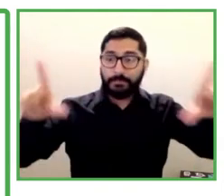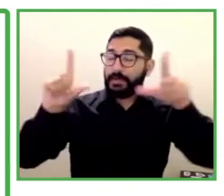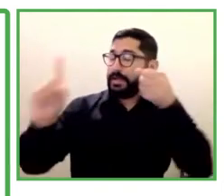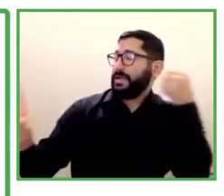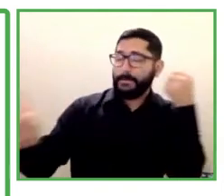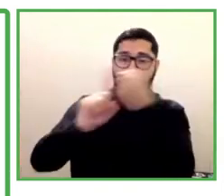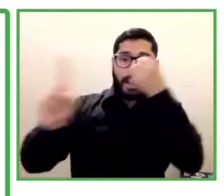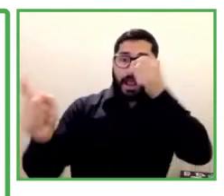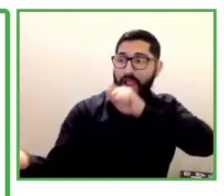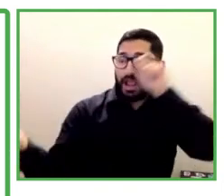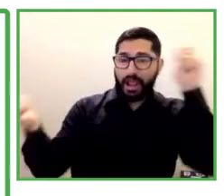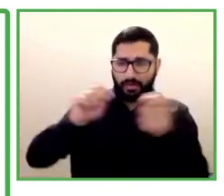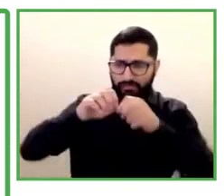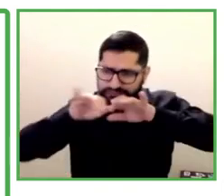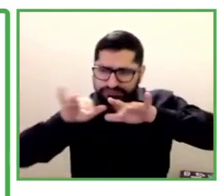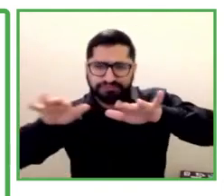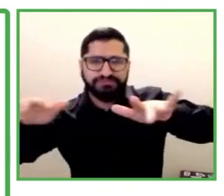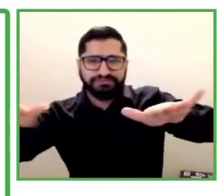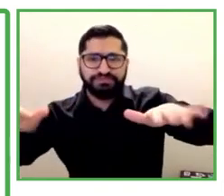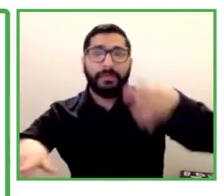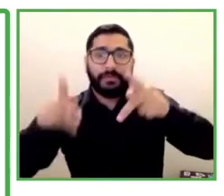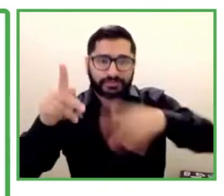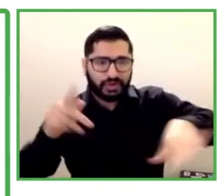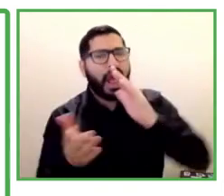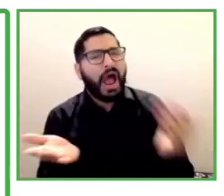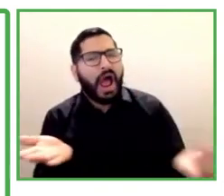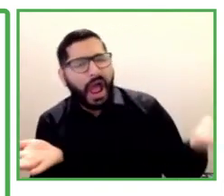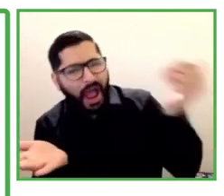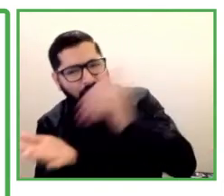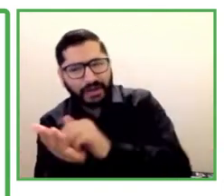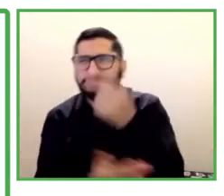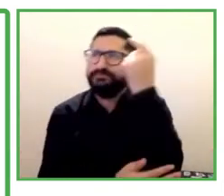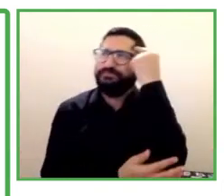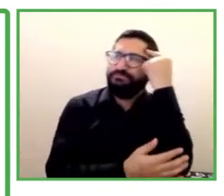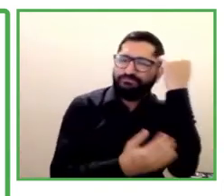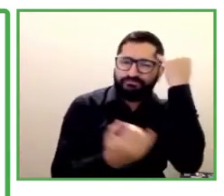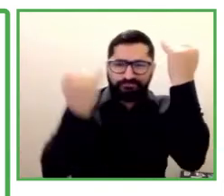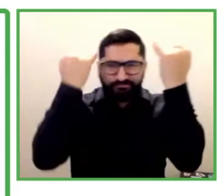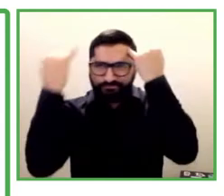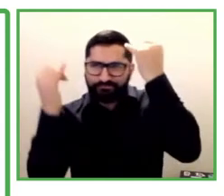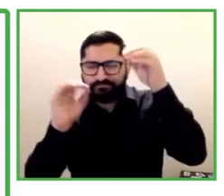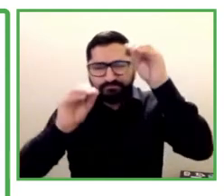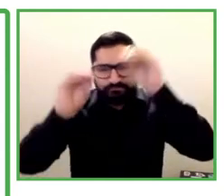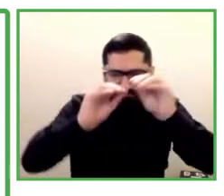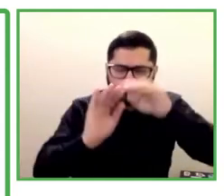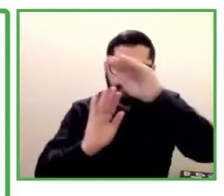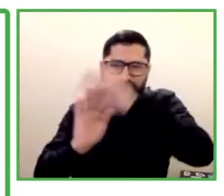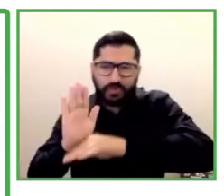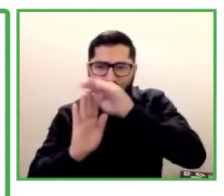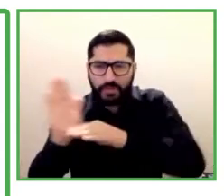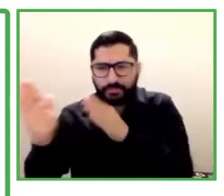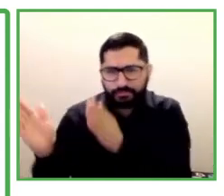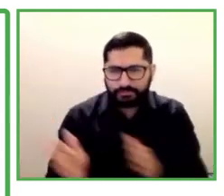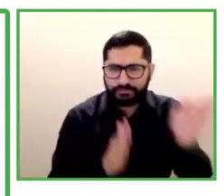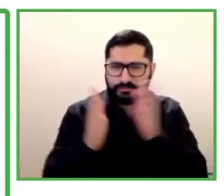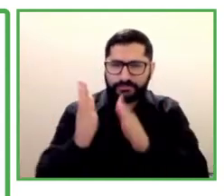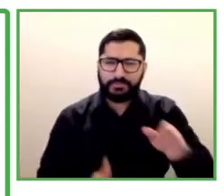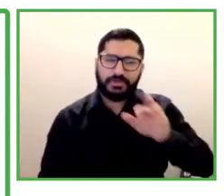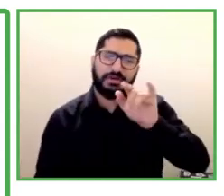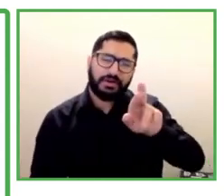program. It was imperative to keep up with the employment market requirements that were changing rapidly.